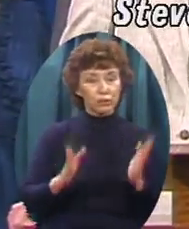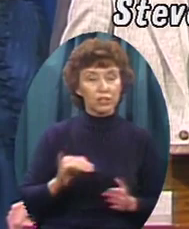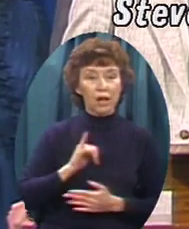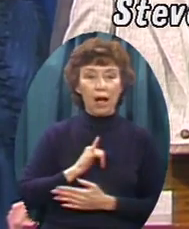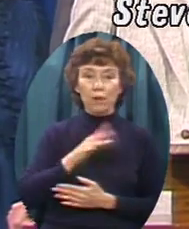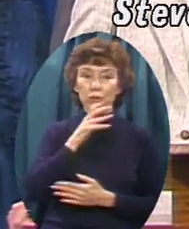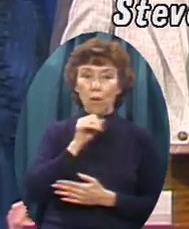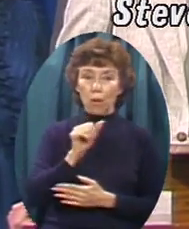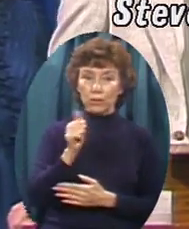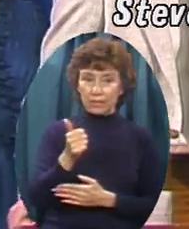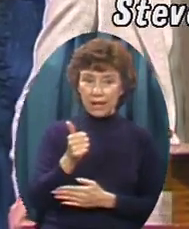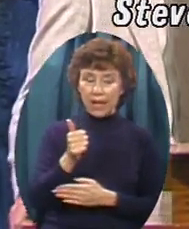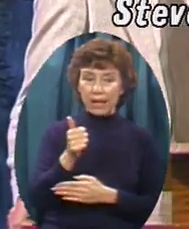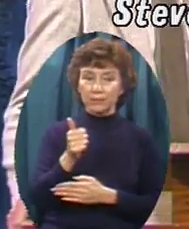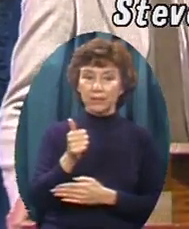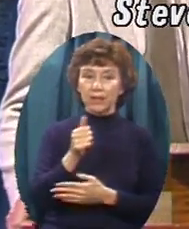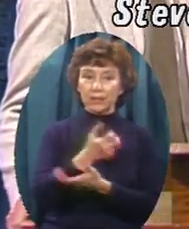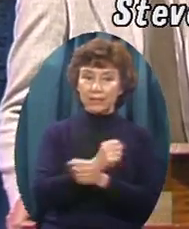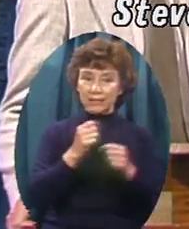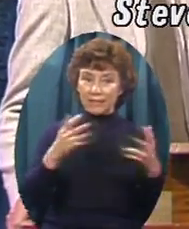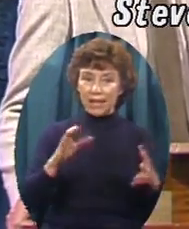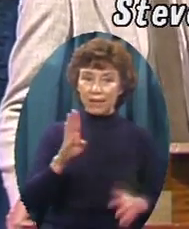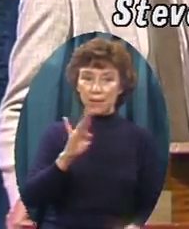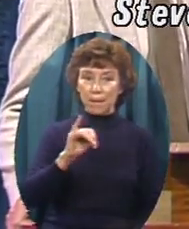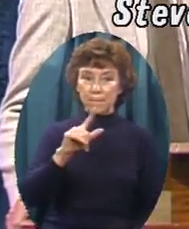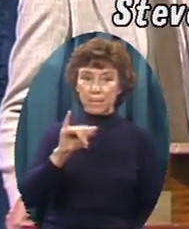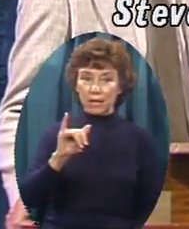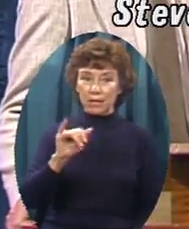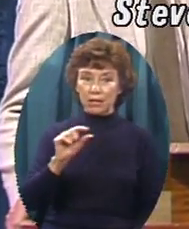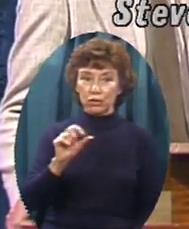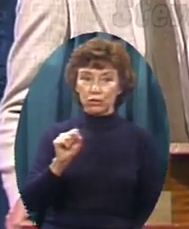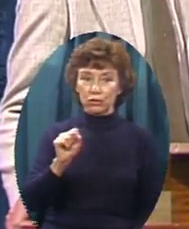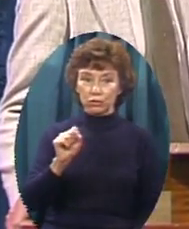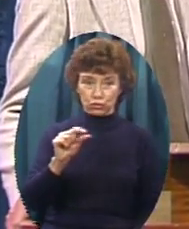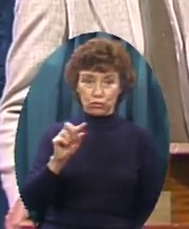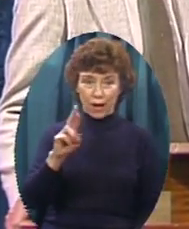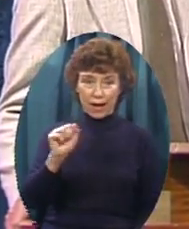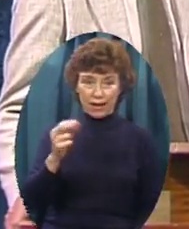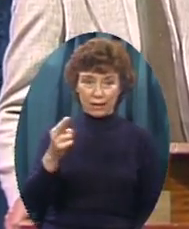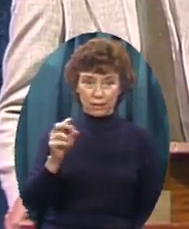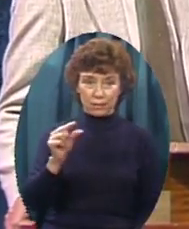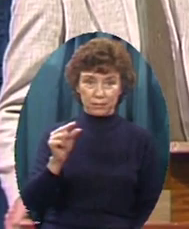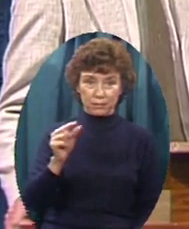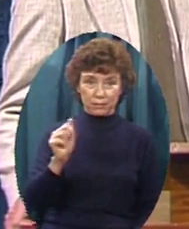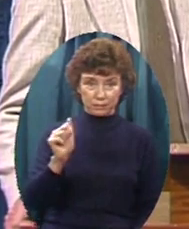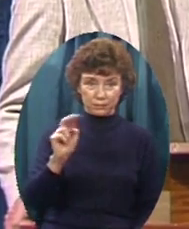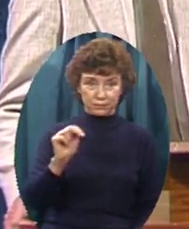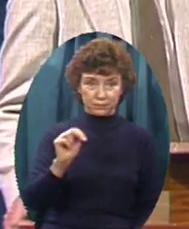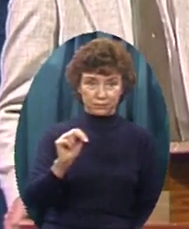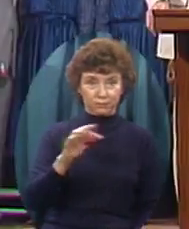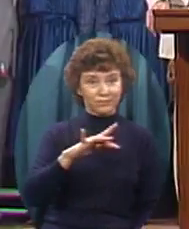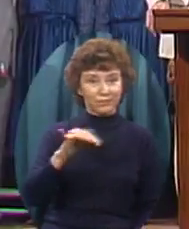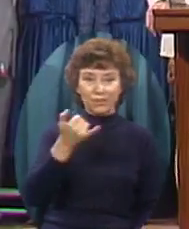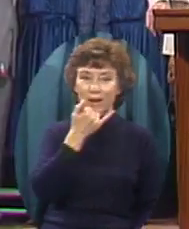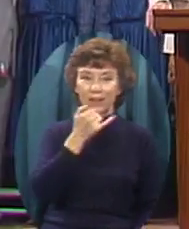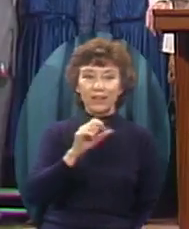10 At a Billy Graham crusade Where? In St. Louis, Illinois And you were 10 years old 10 years old How did you hear about Liberty Baptist College? Liberty Baptist College I